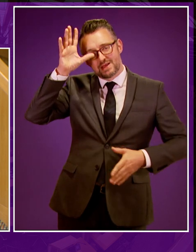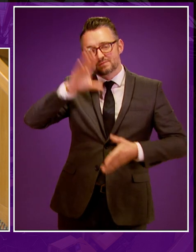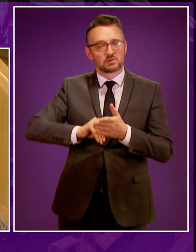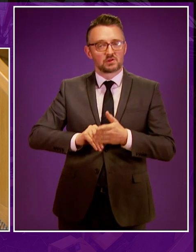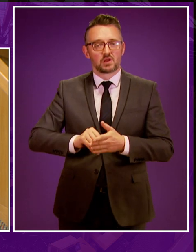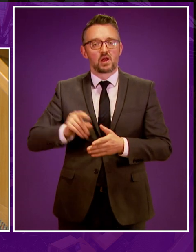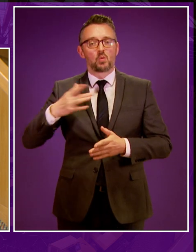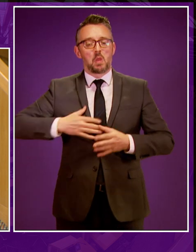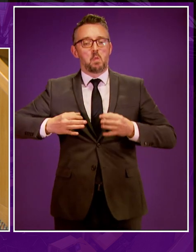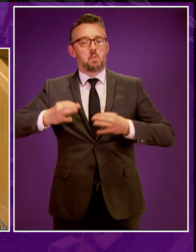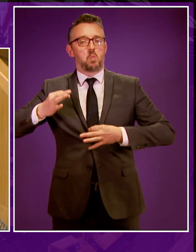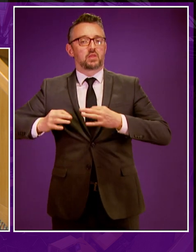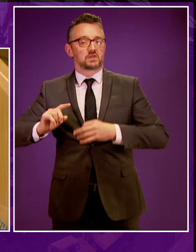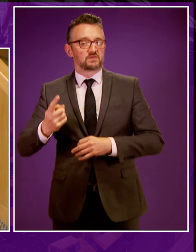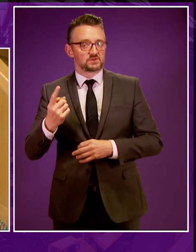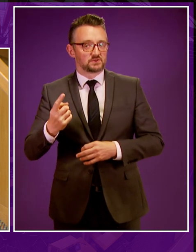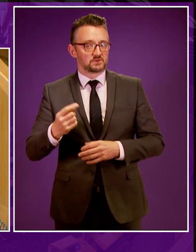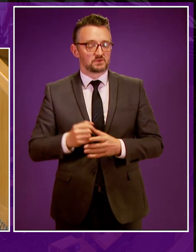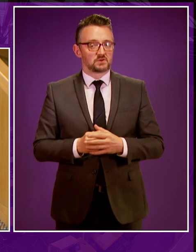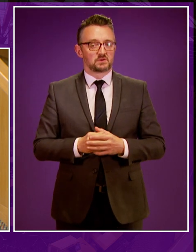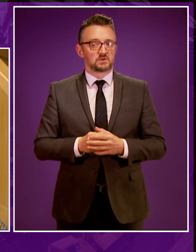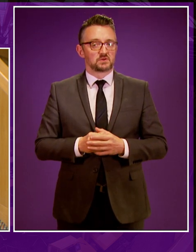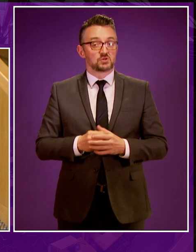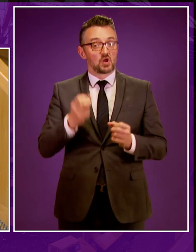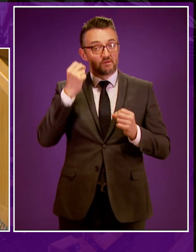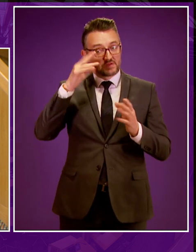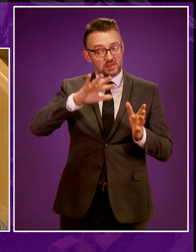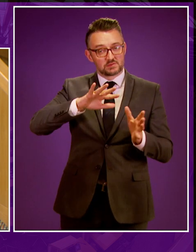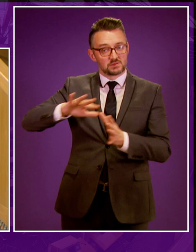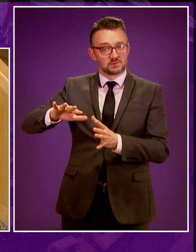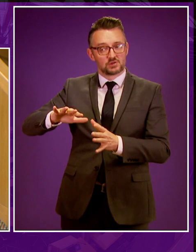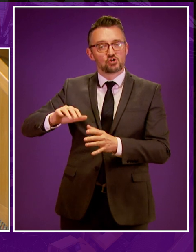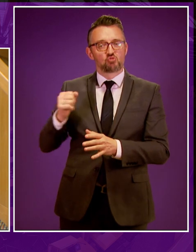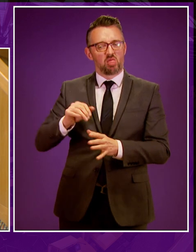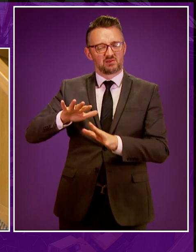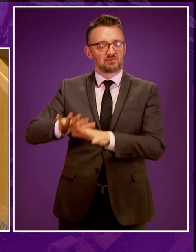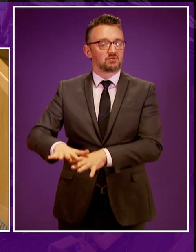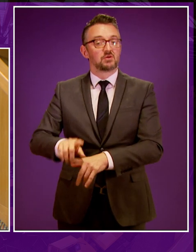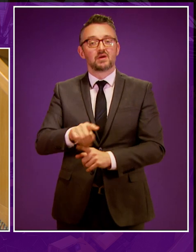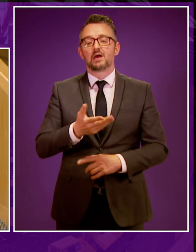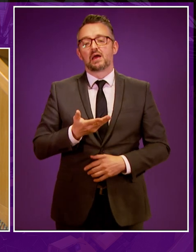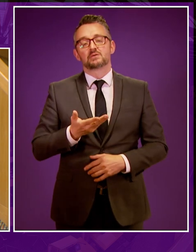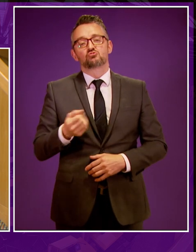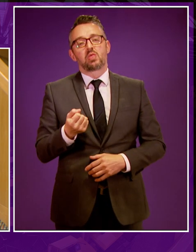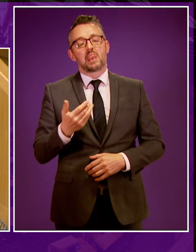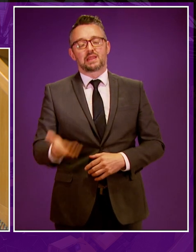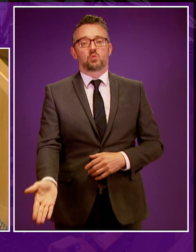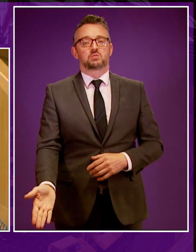political posturing first. So forget about talking Scotland down, this is letting Scotland down.